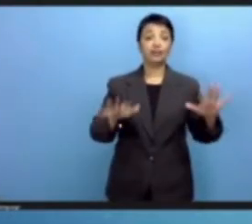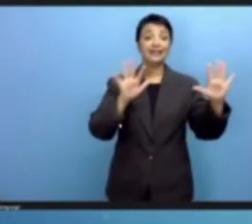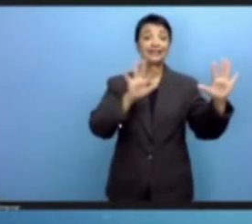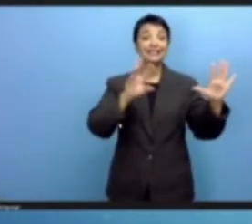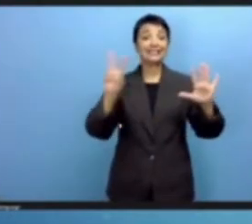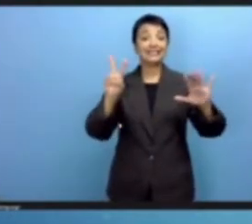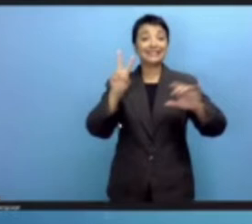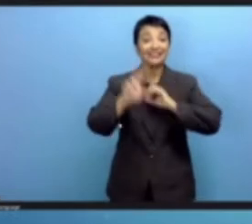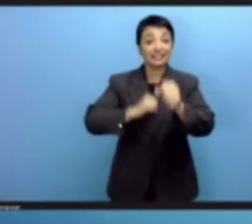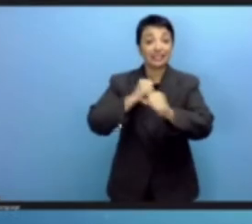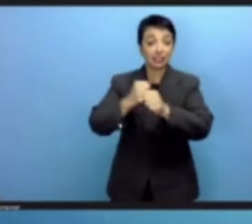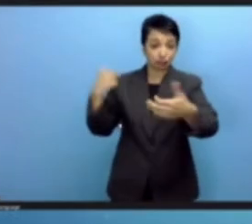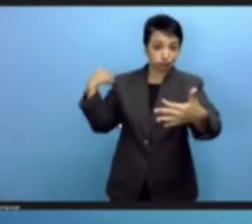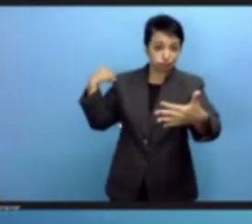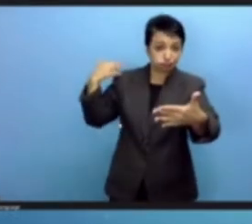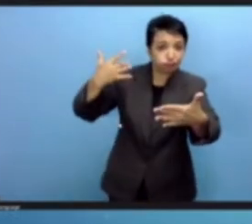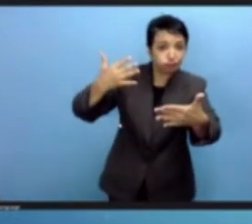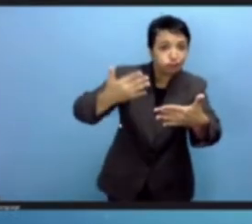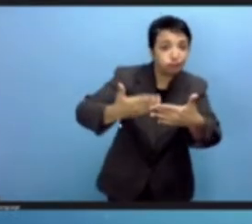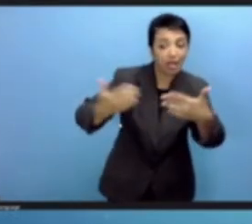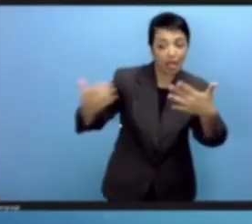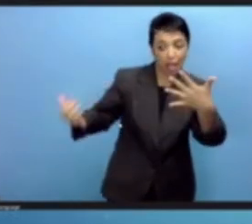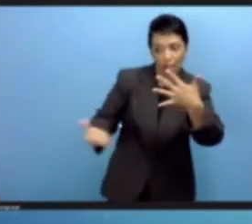A lot more needs to be done.